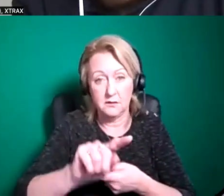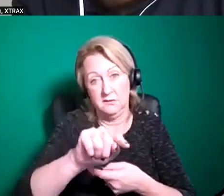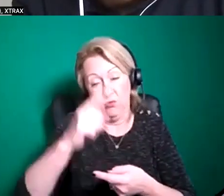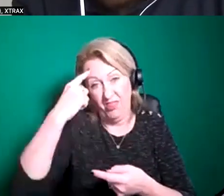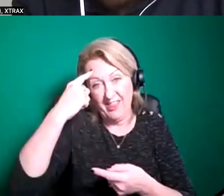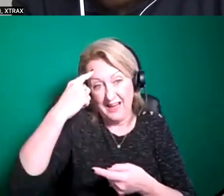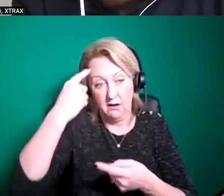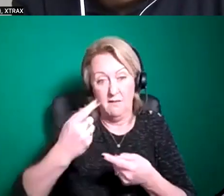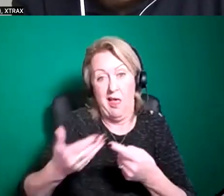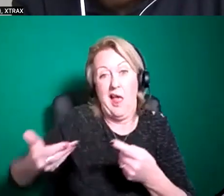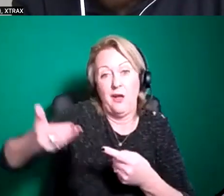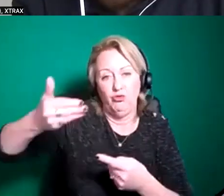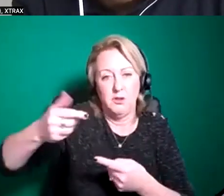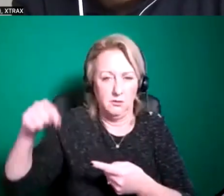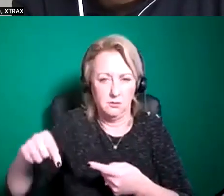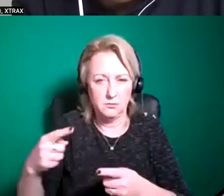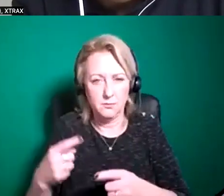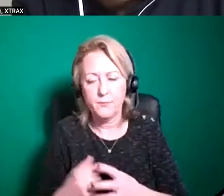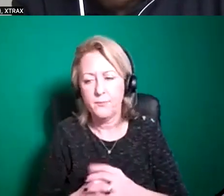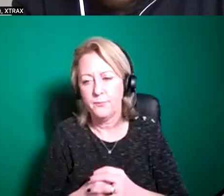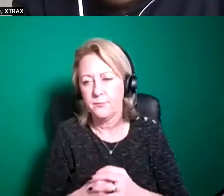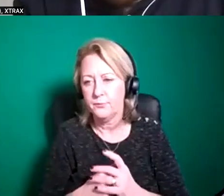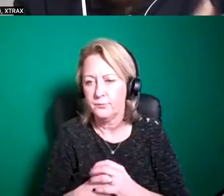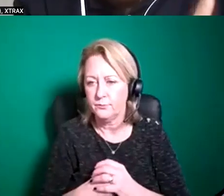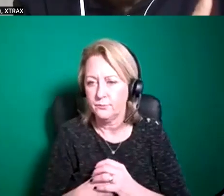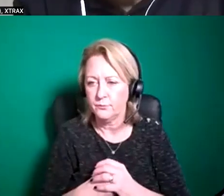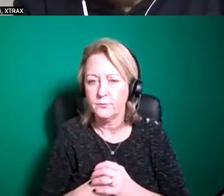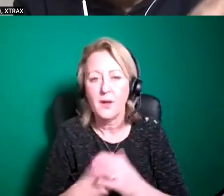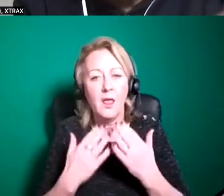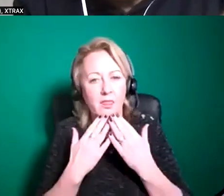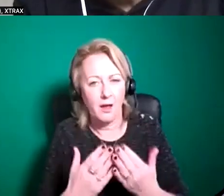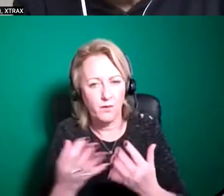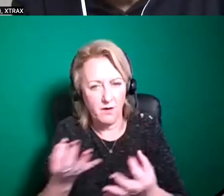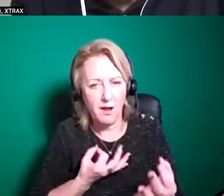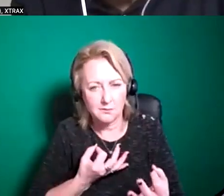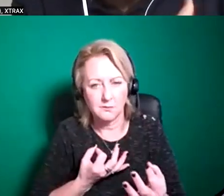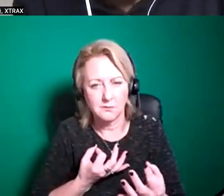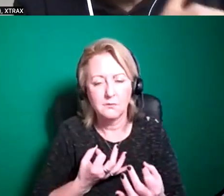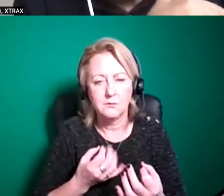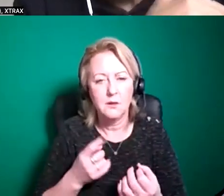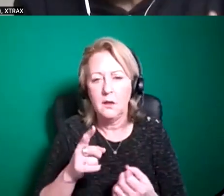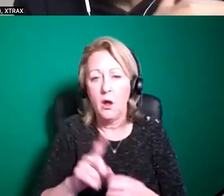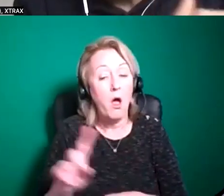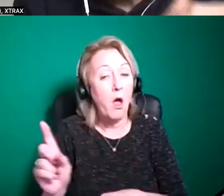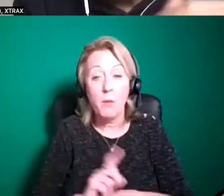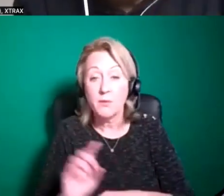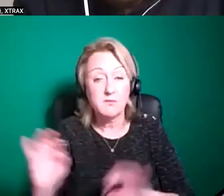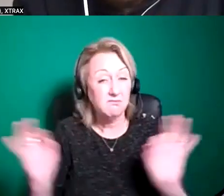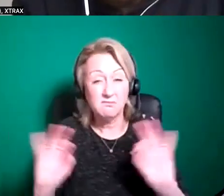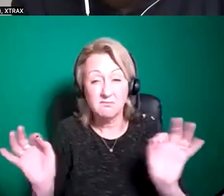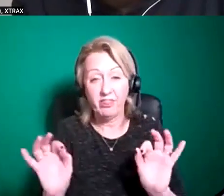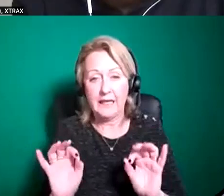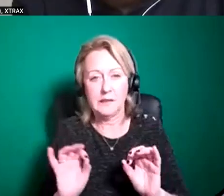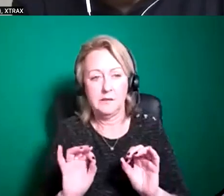to bring up and thanks for uh thanks for raising that um you know again you know just to be clear we're not putting any sort of specific kind of